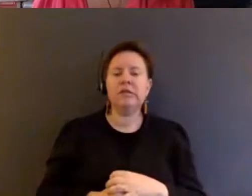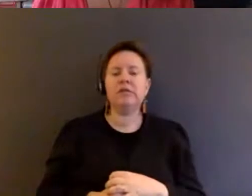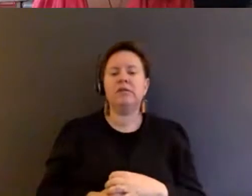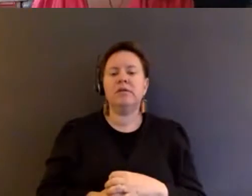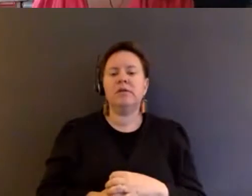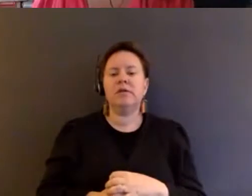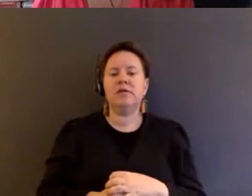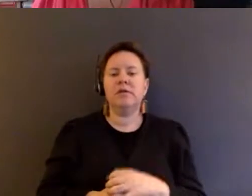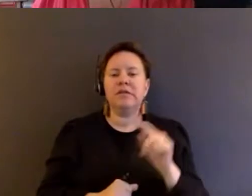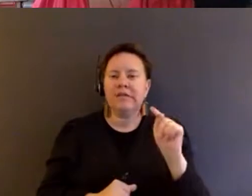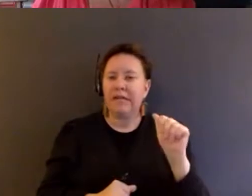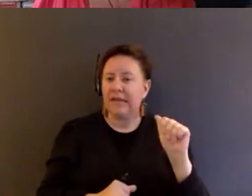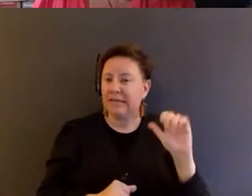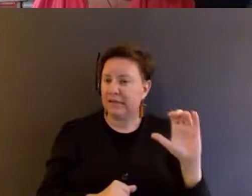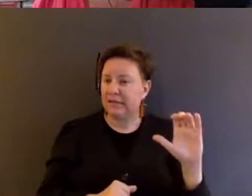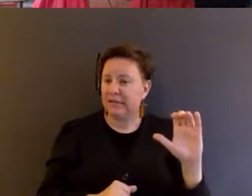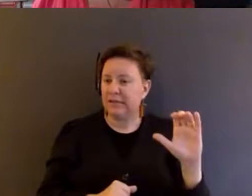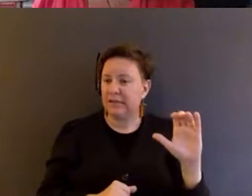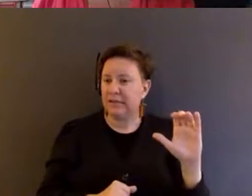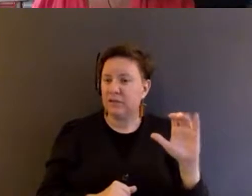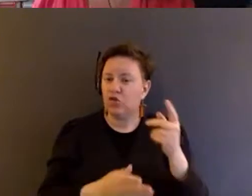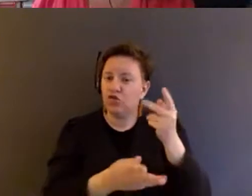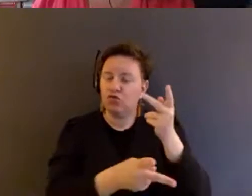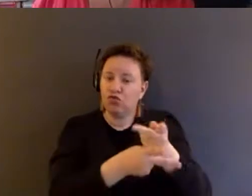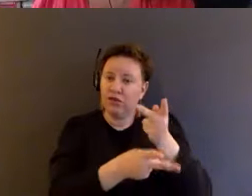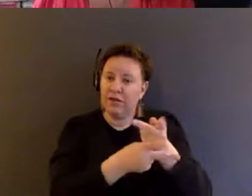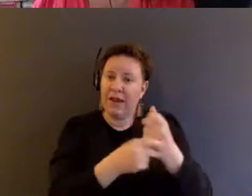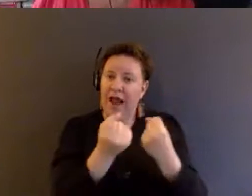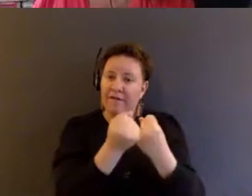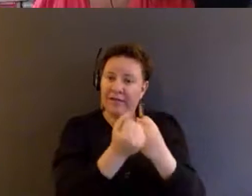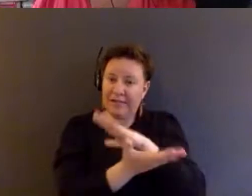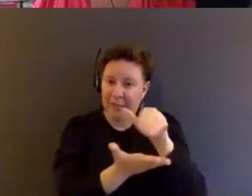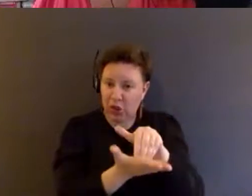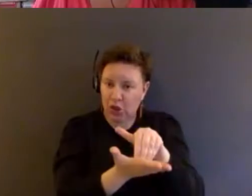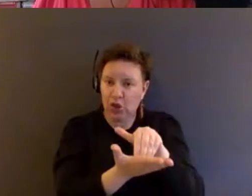THD, which is the Treatment Advocacy Center, for example.